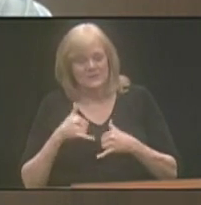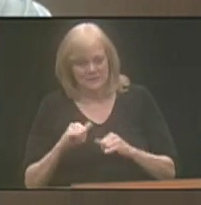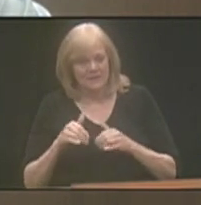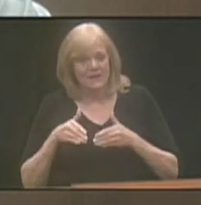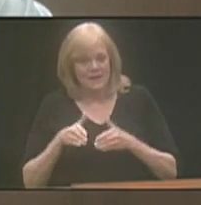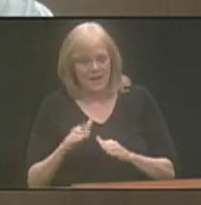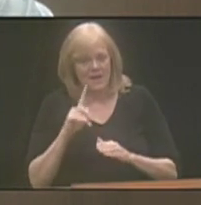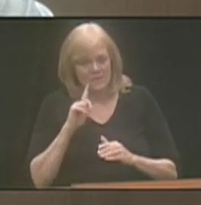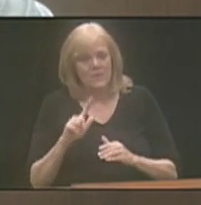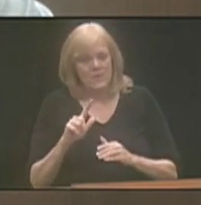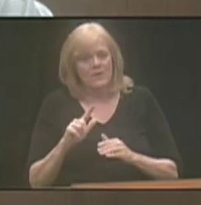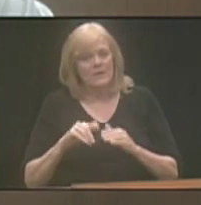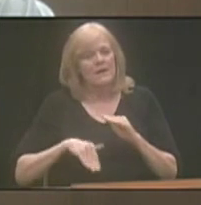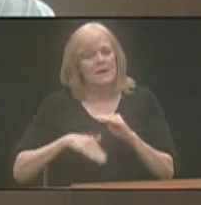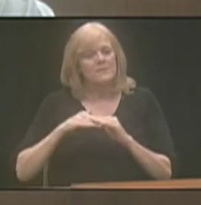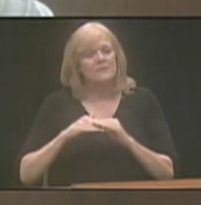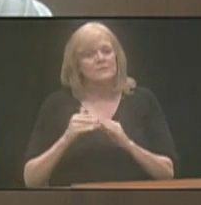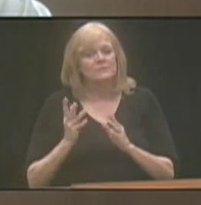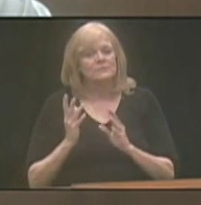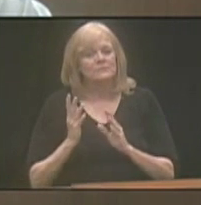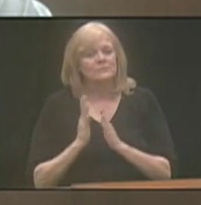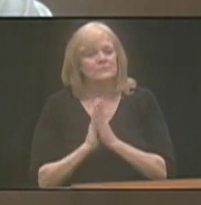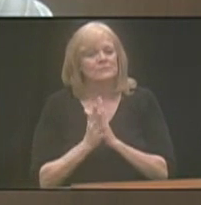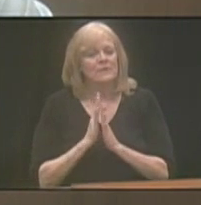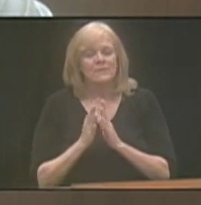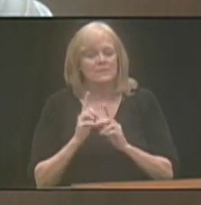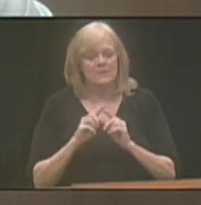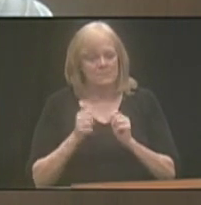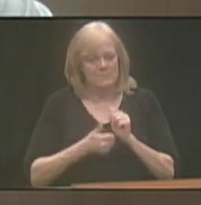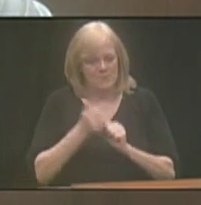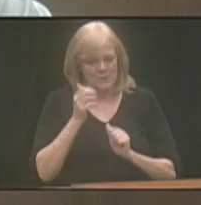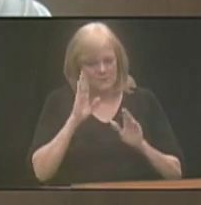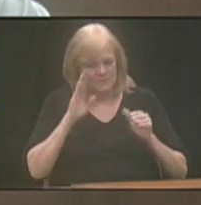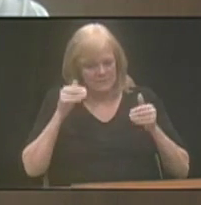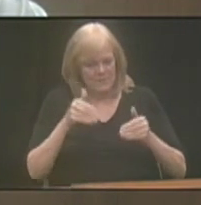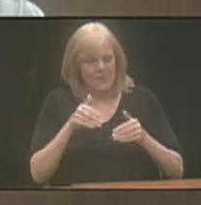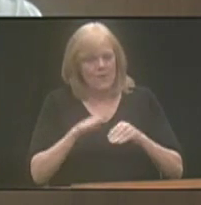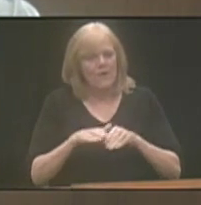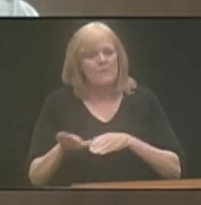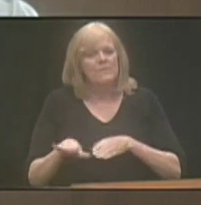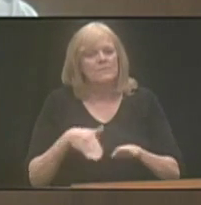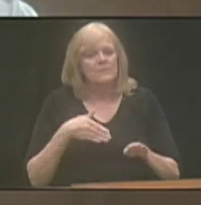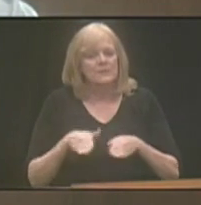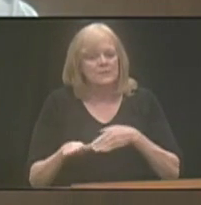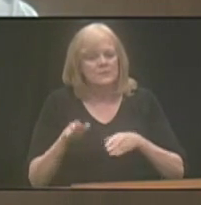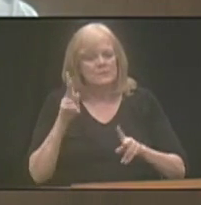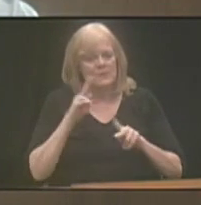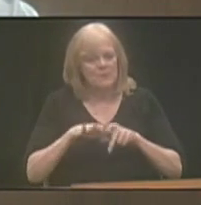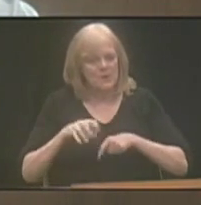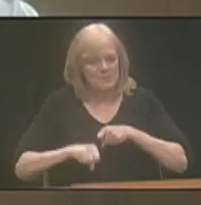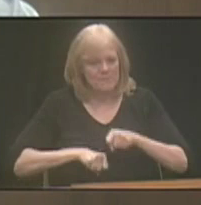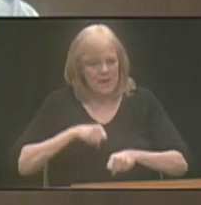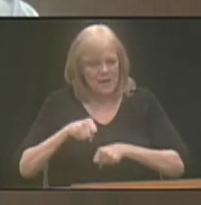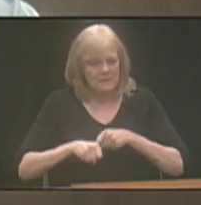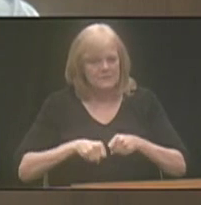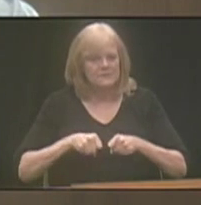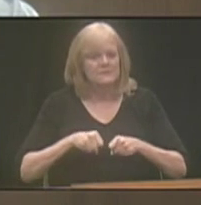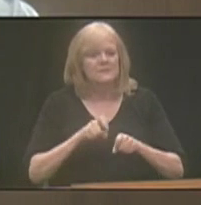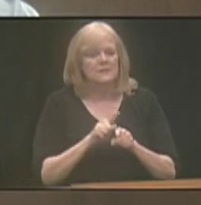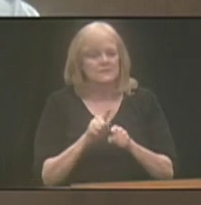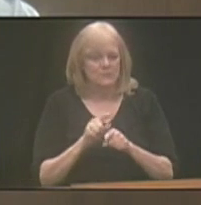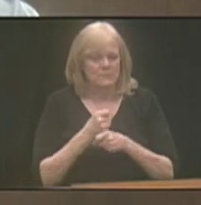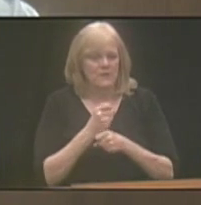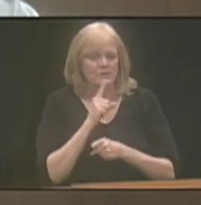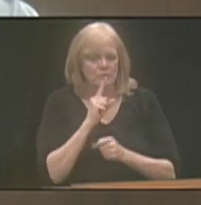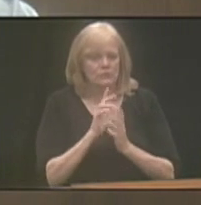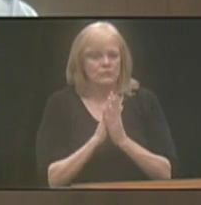allow for optimal traffic flow, but it's really focused on the pedestrian folks on bikes, you know, as well